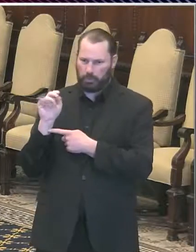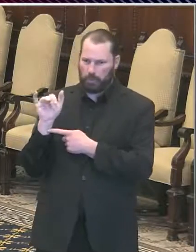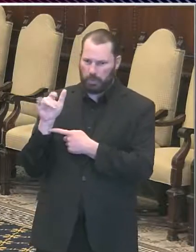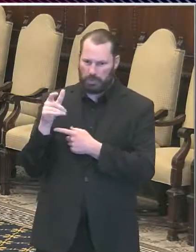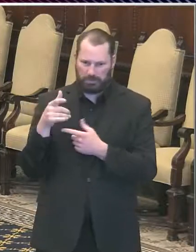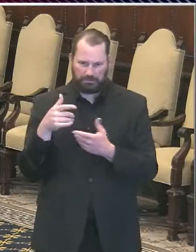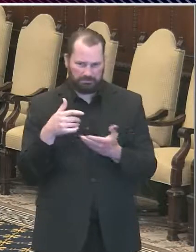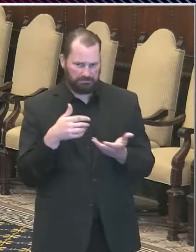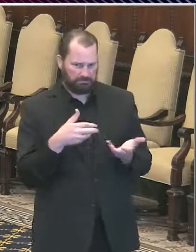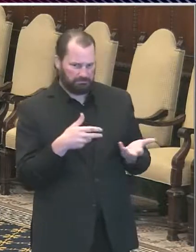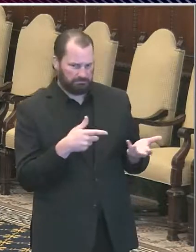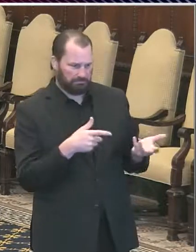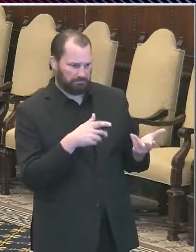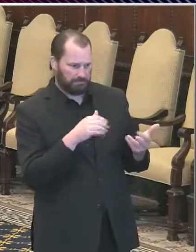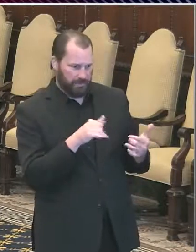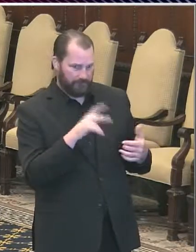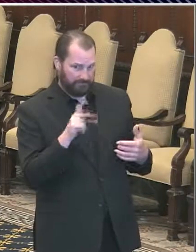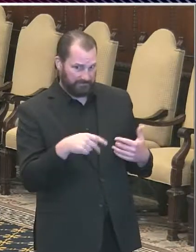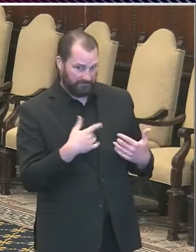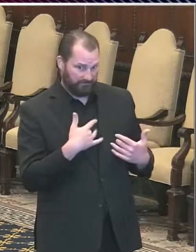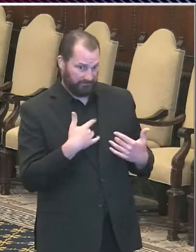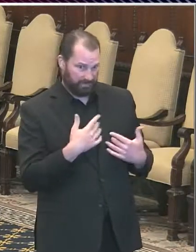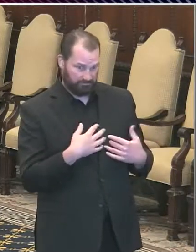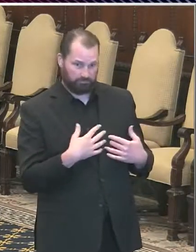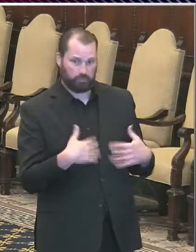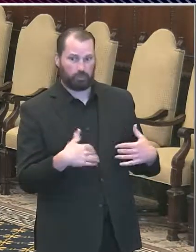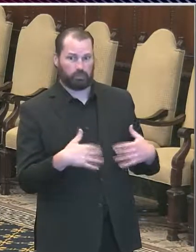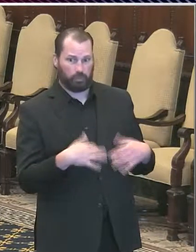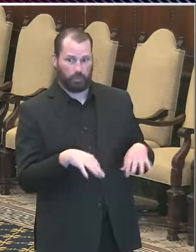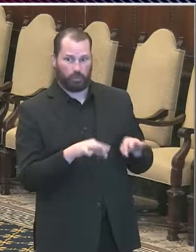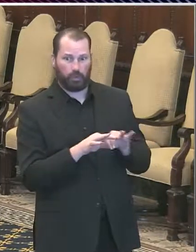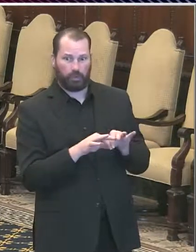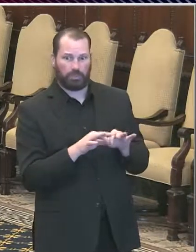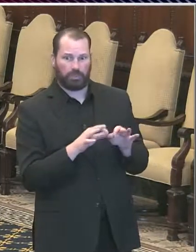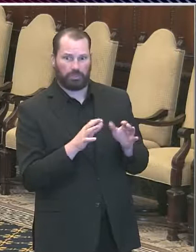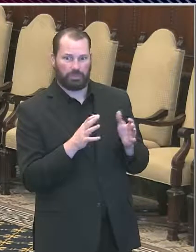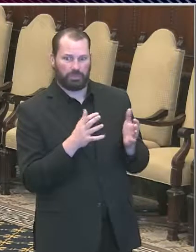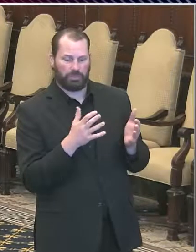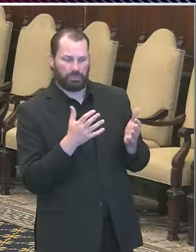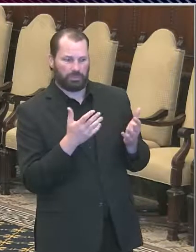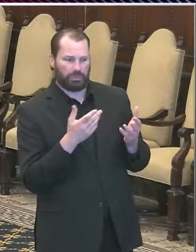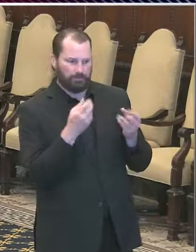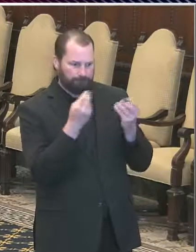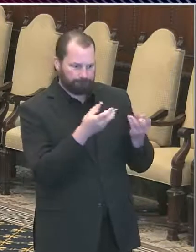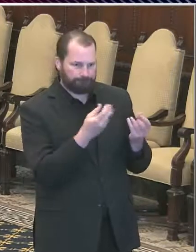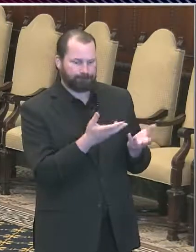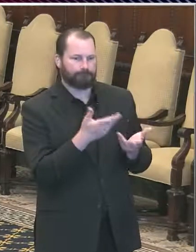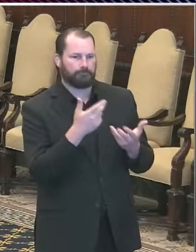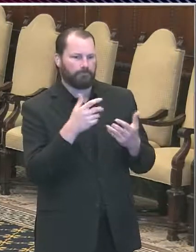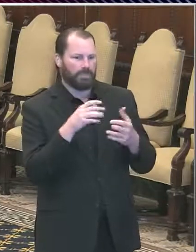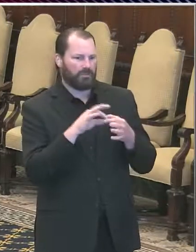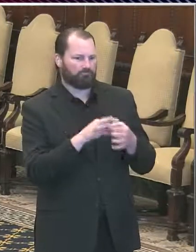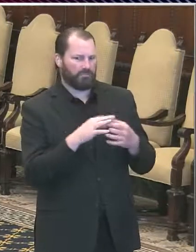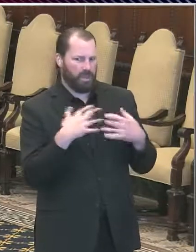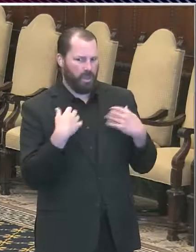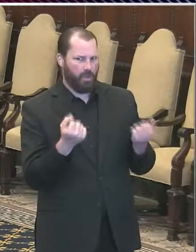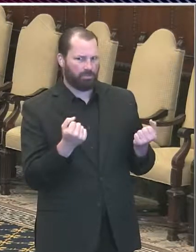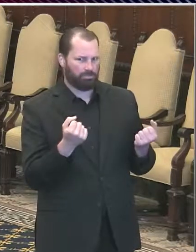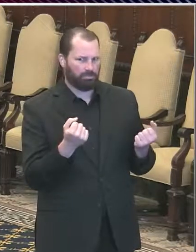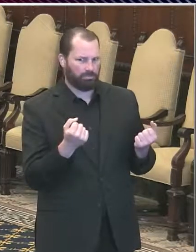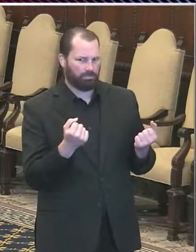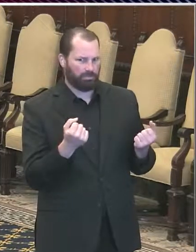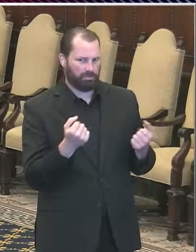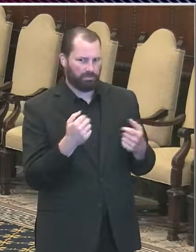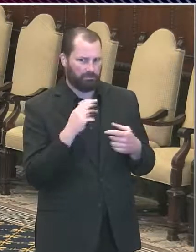information obviously not our personal information but our information about our health to this particular app is being used here